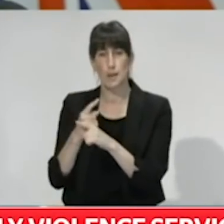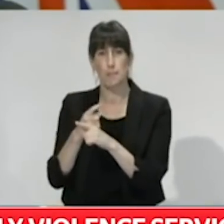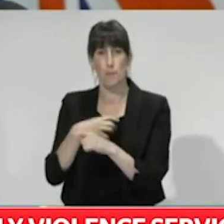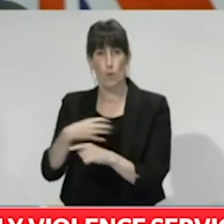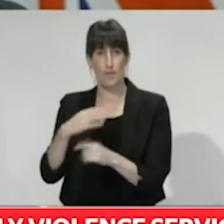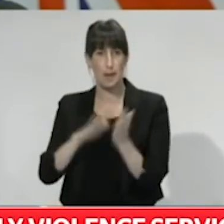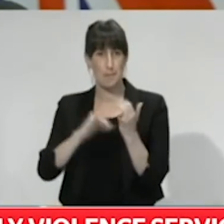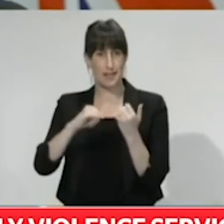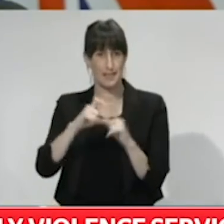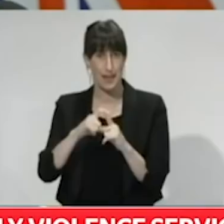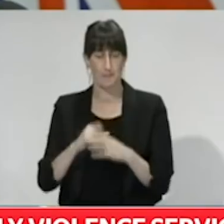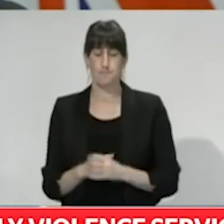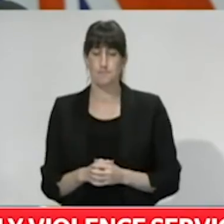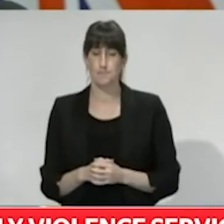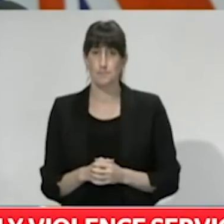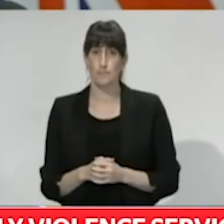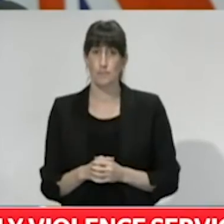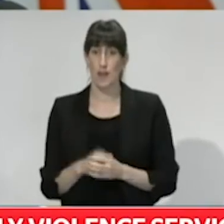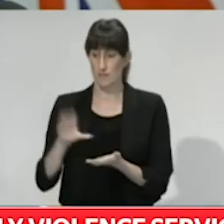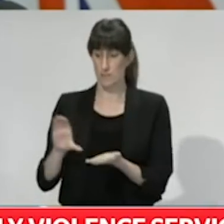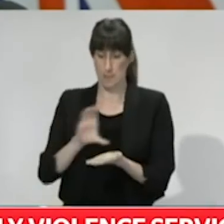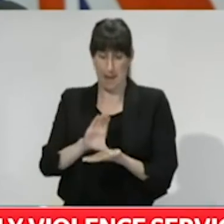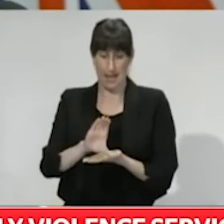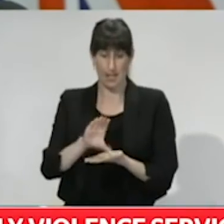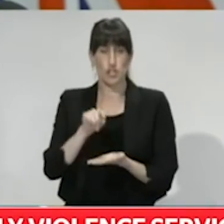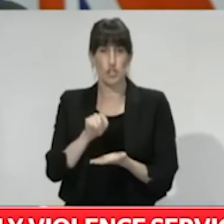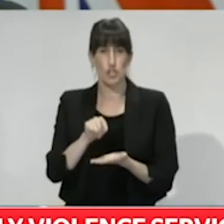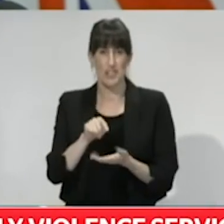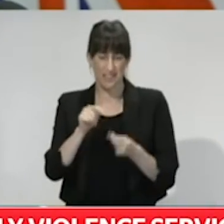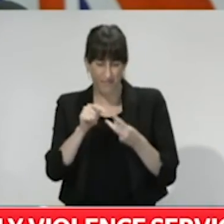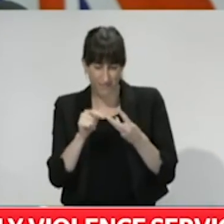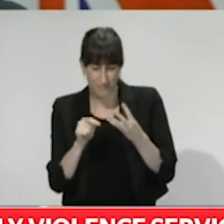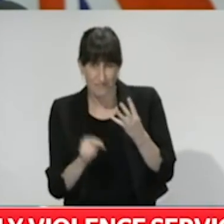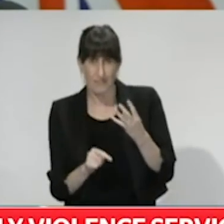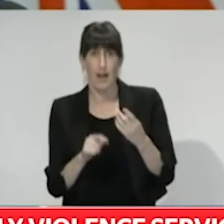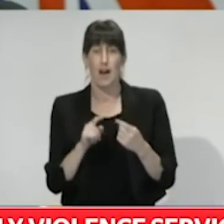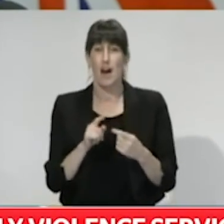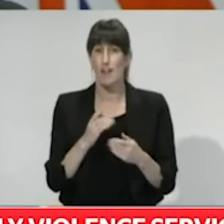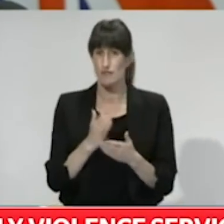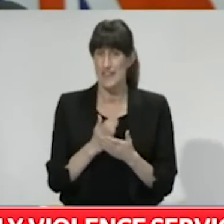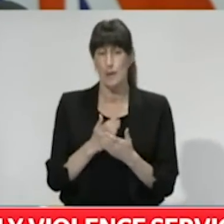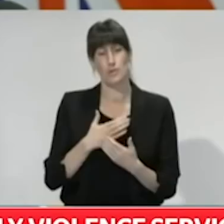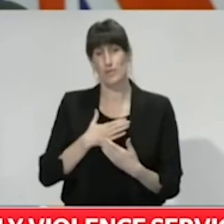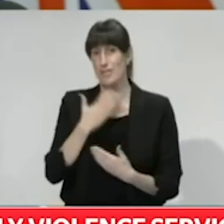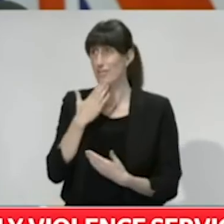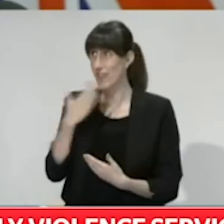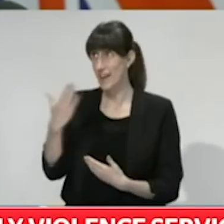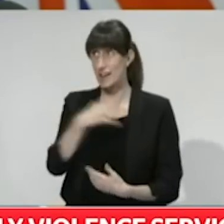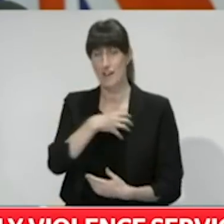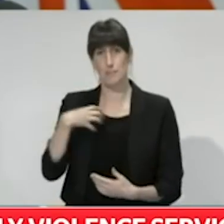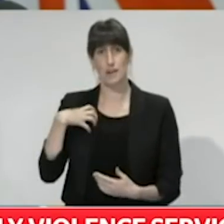I'd like to acknowledge other items in this package as well. I need to thank government for their recognition